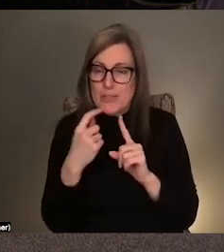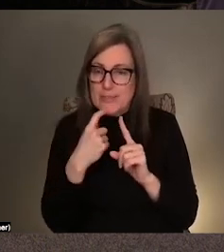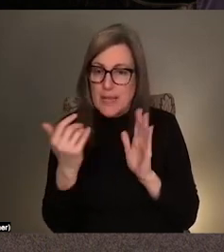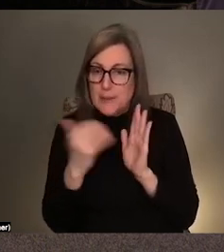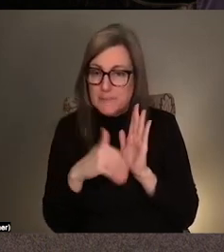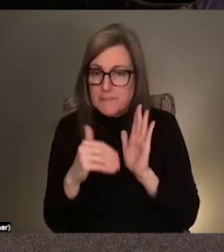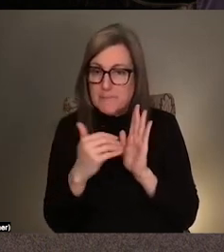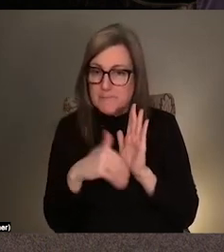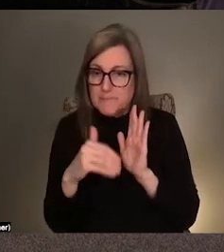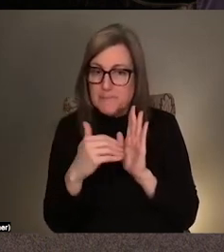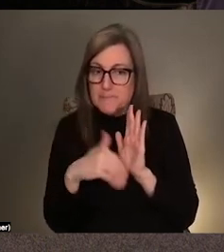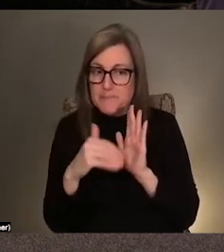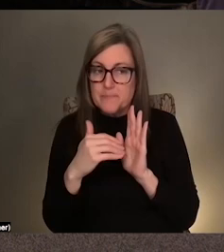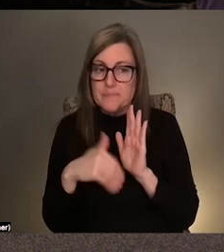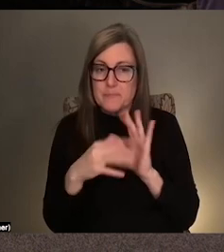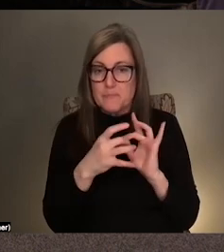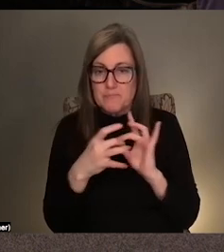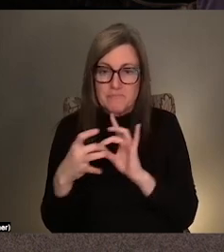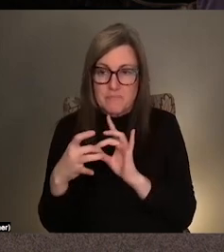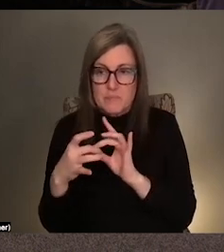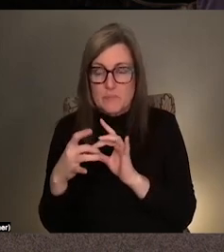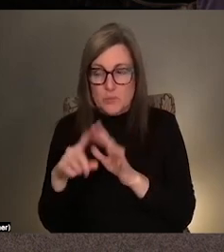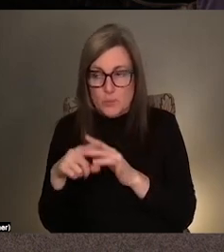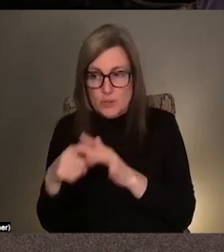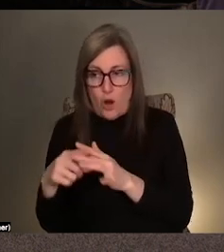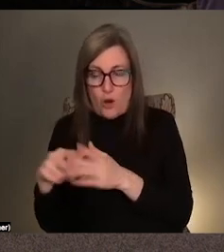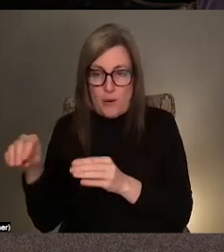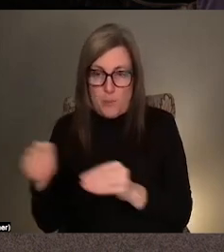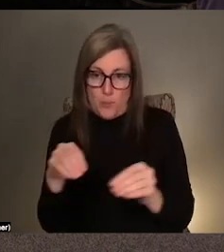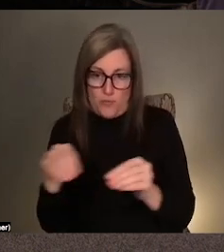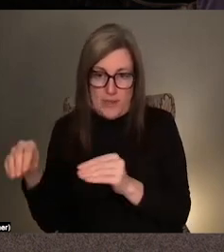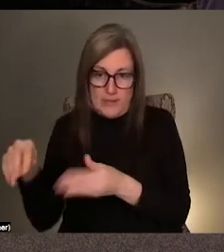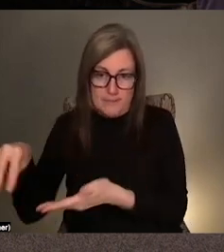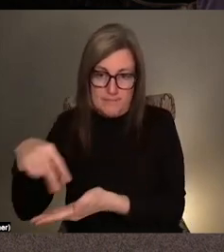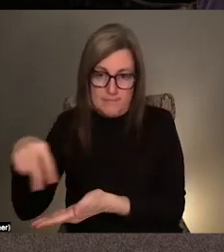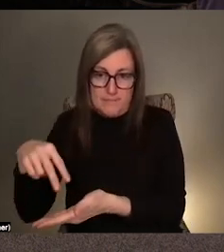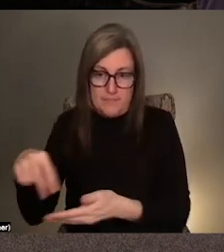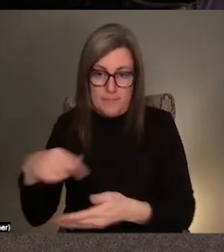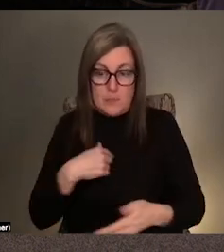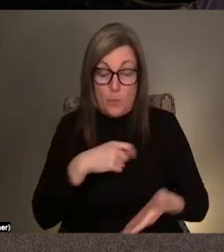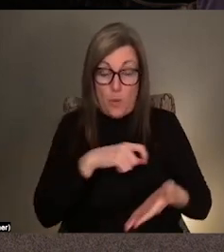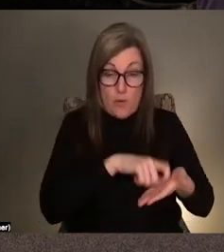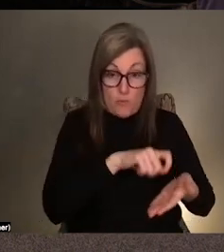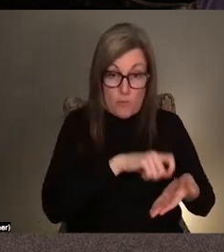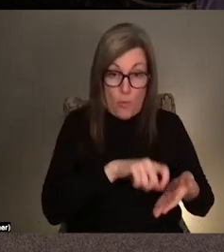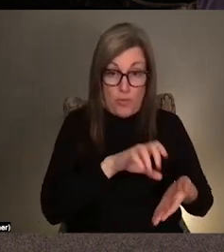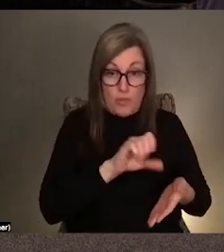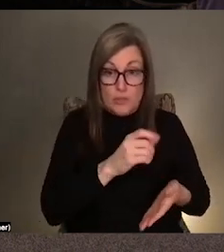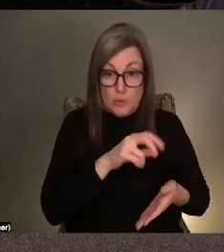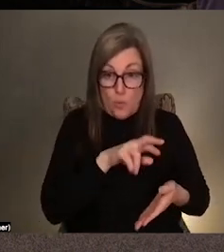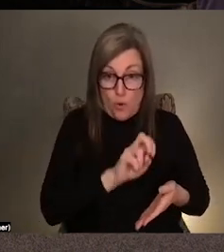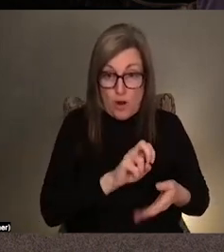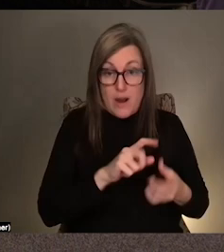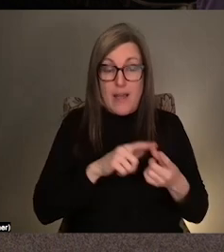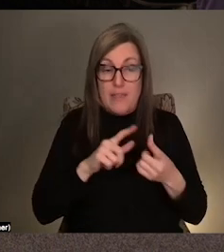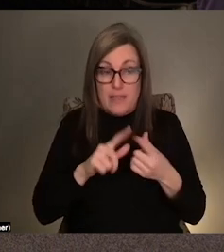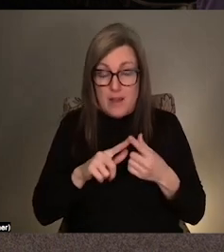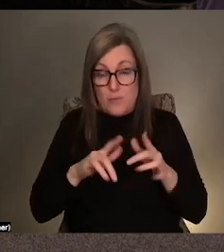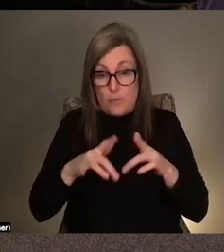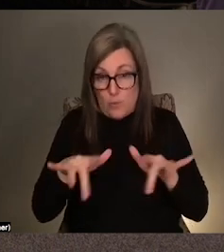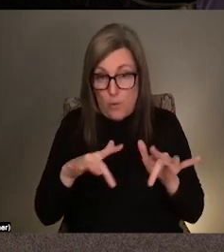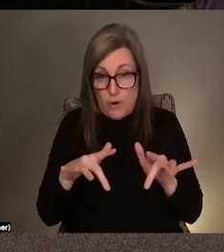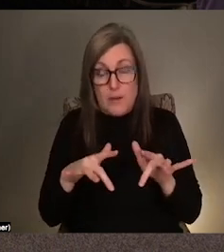for movement. And then, yes, I wrote the score, I recorded it. Then with my collaborator, John Herman,